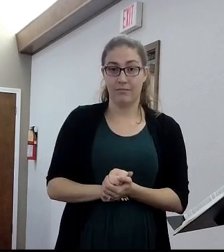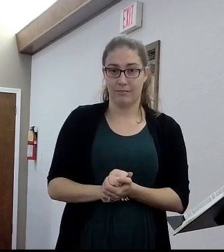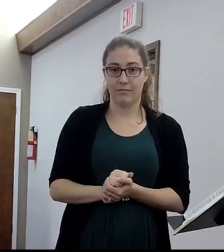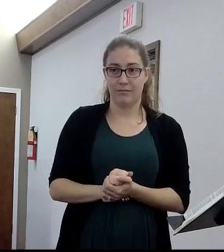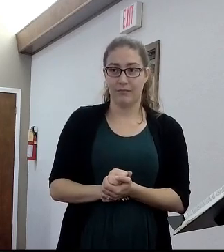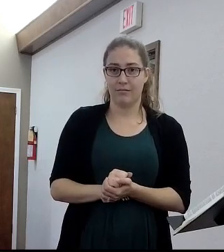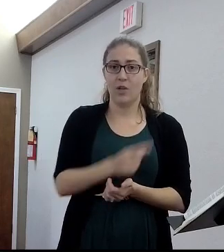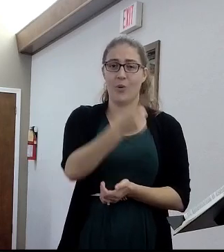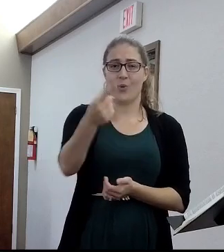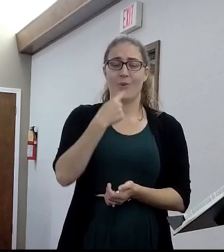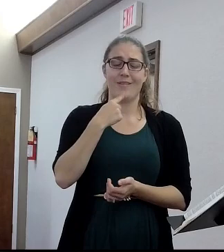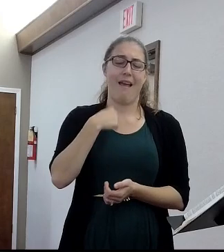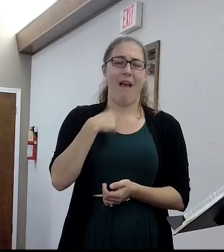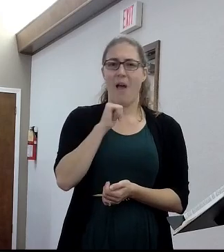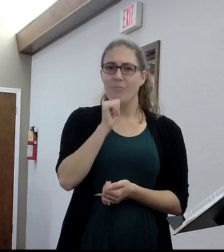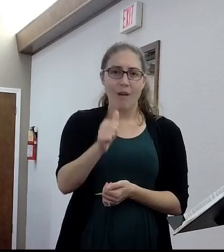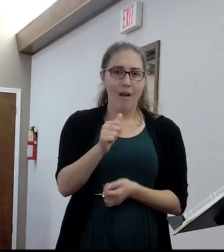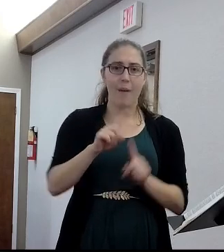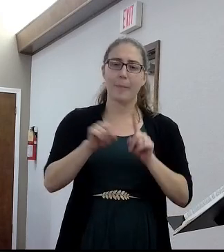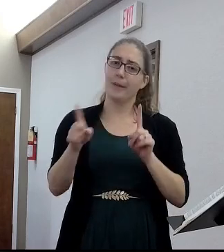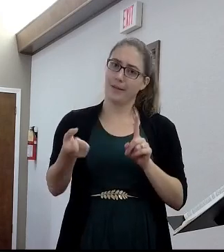guaranteed because you grew up American.